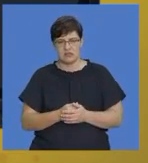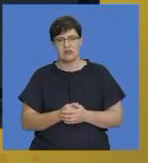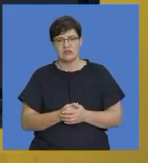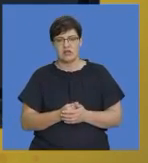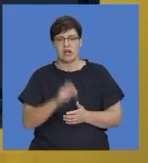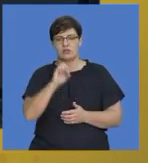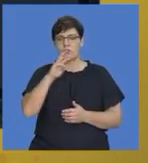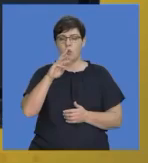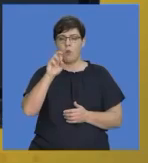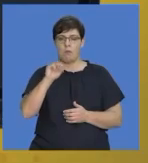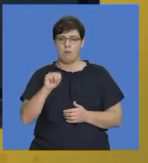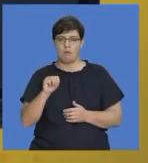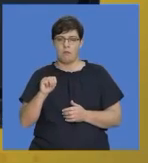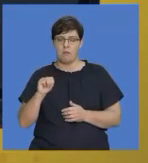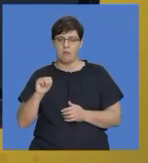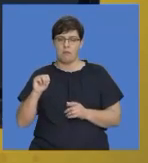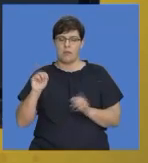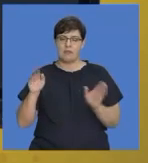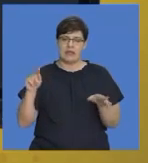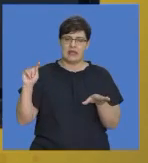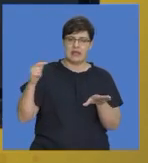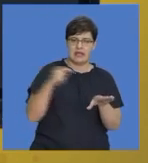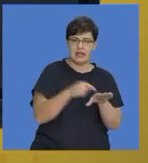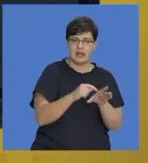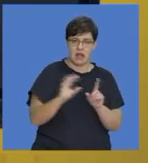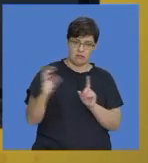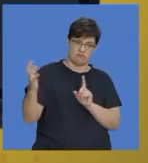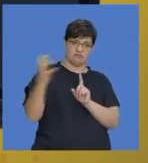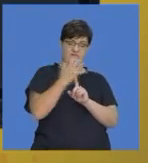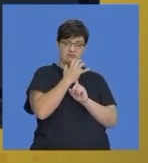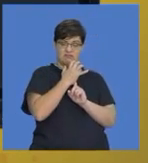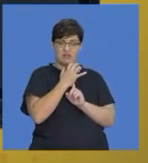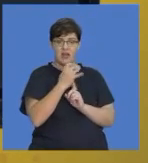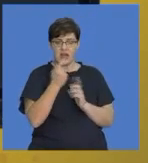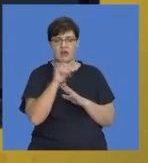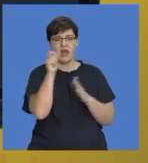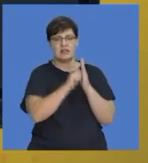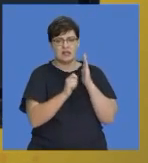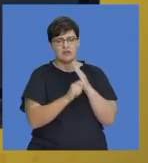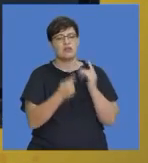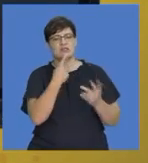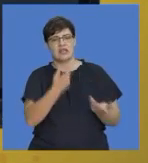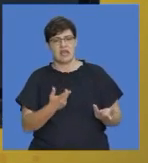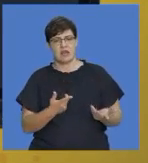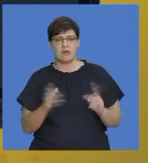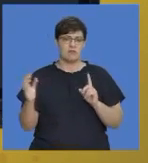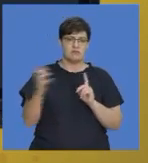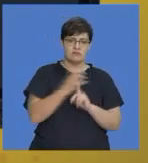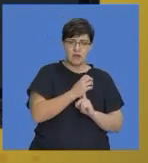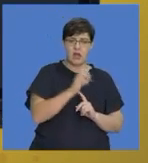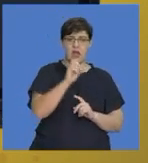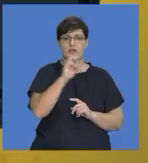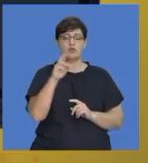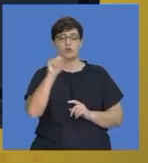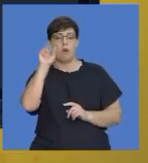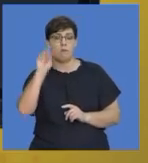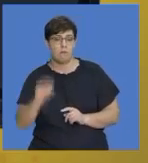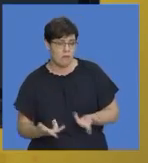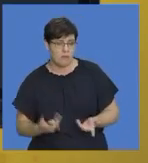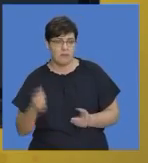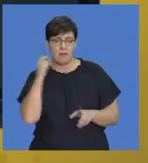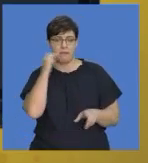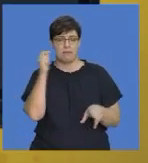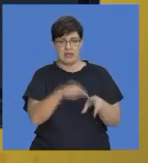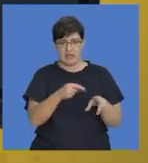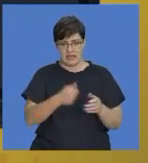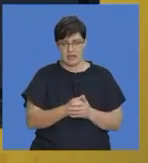If you discuss being attacked by bees in your essay, you could say, I was attacked by a swarm of bees. So, you're being